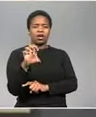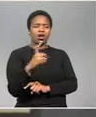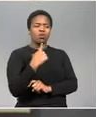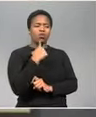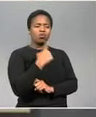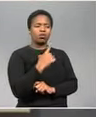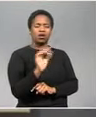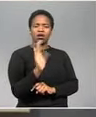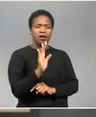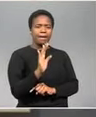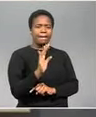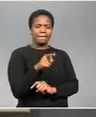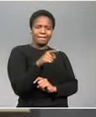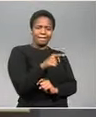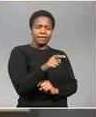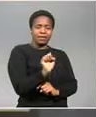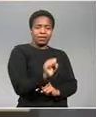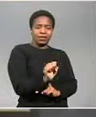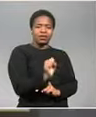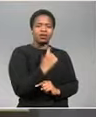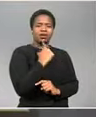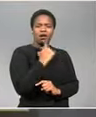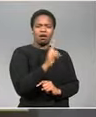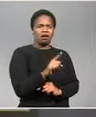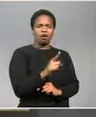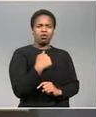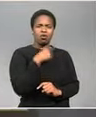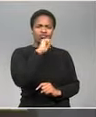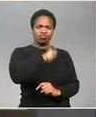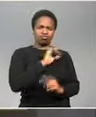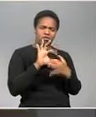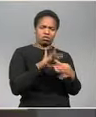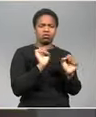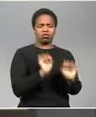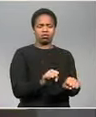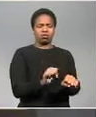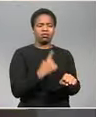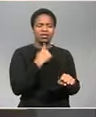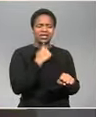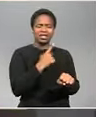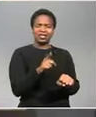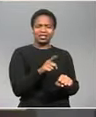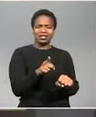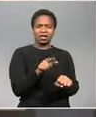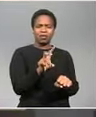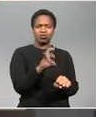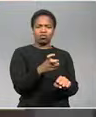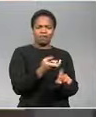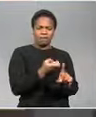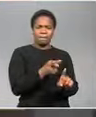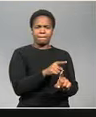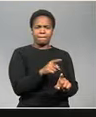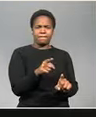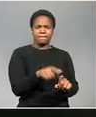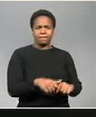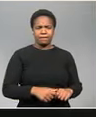ENCA Abbas Lalibasem's latest claims are complete nonsense and accused Zikode of stealing from himself